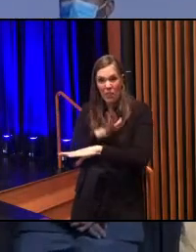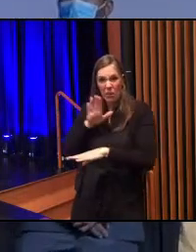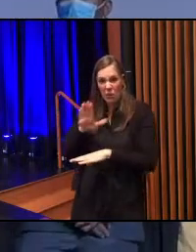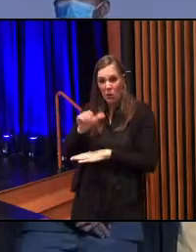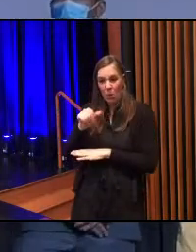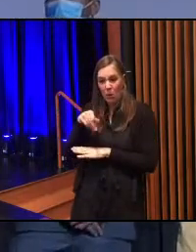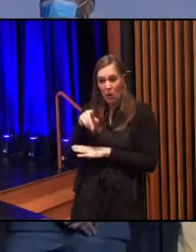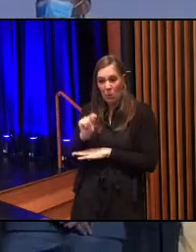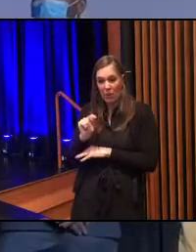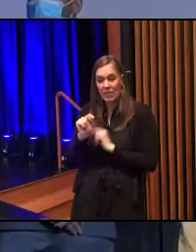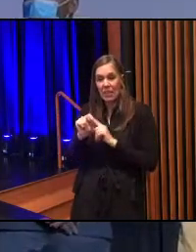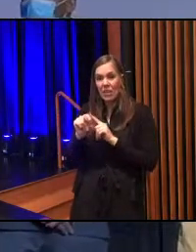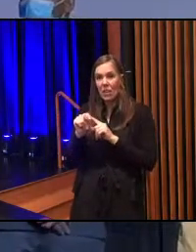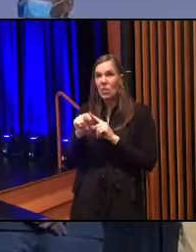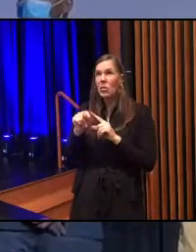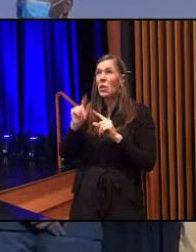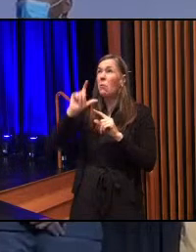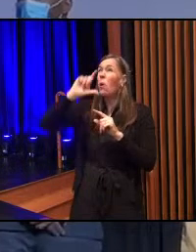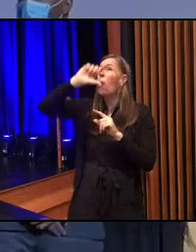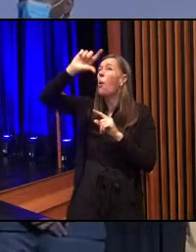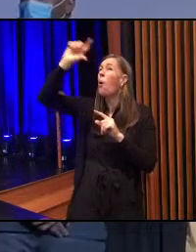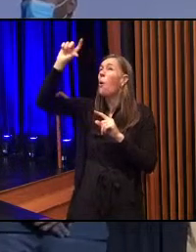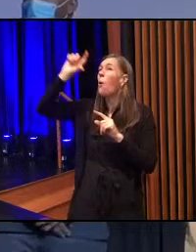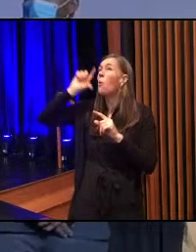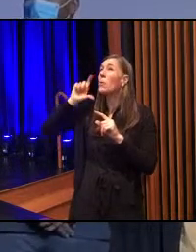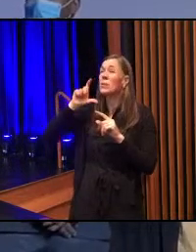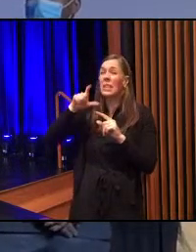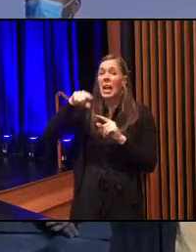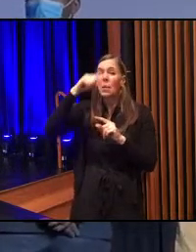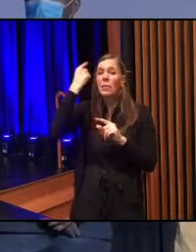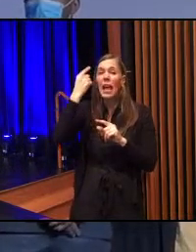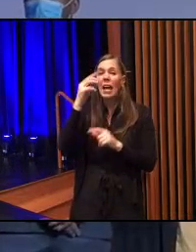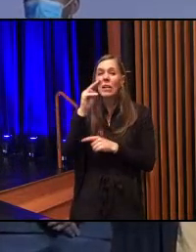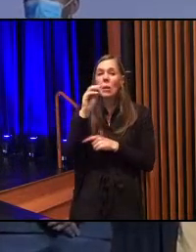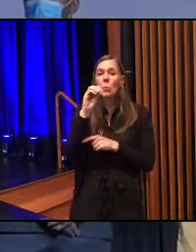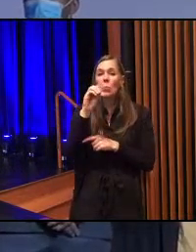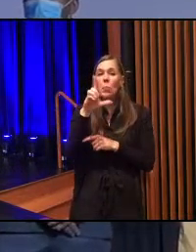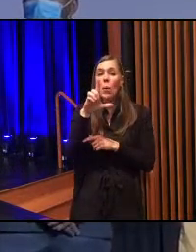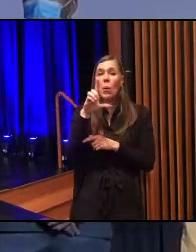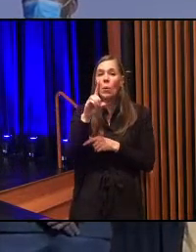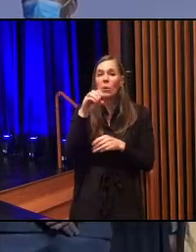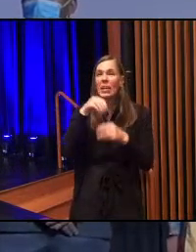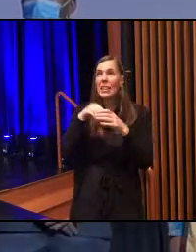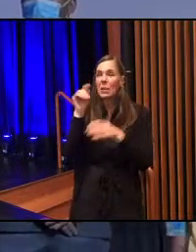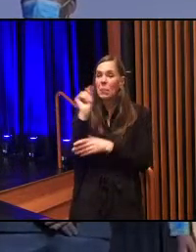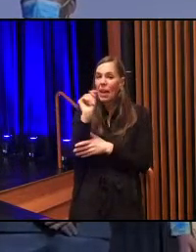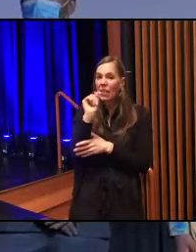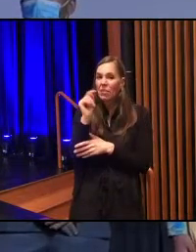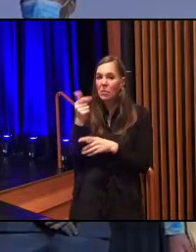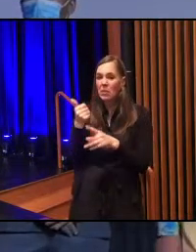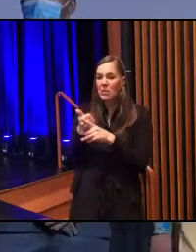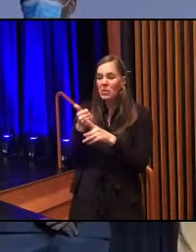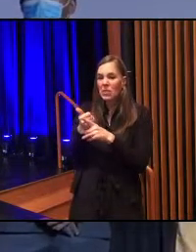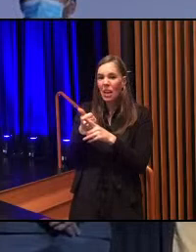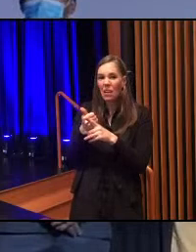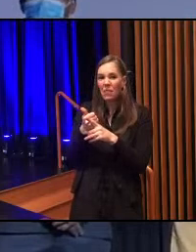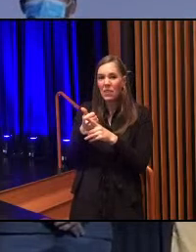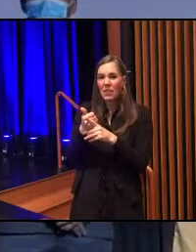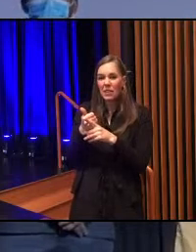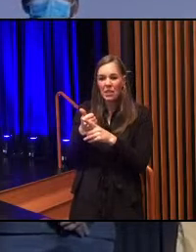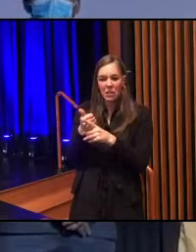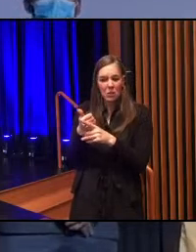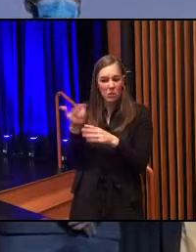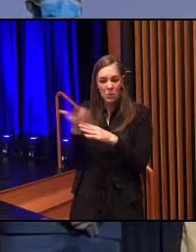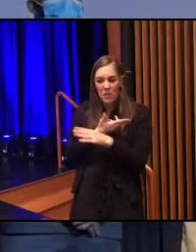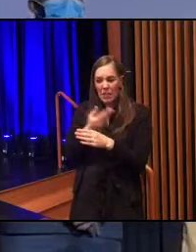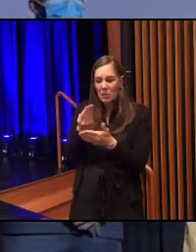There were holes in her ceiling, black mold in her bathroom. And she was burning through the money